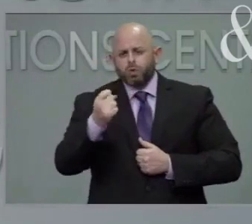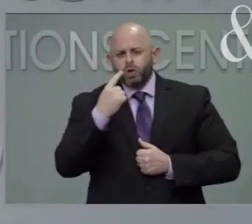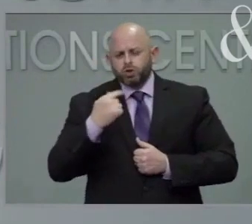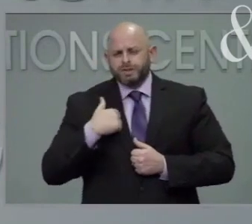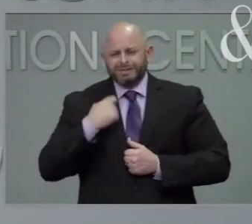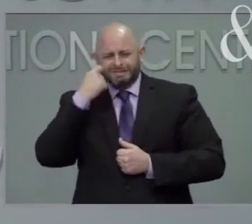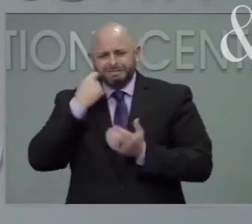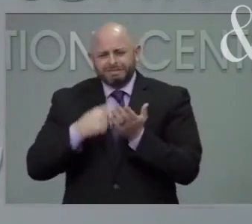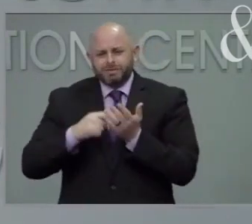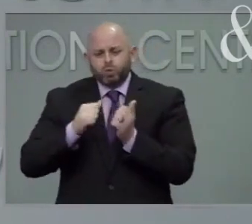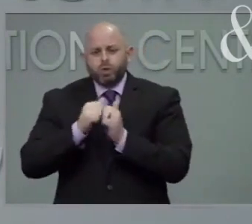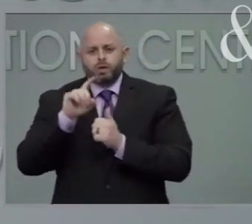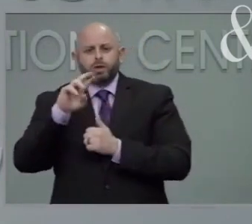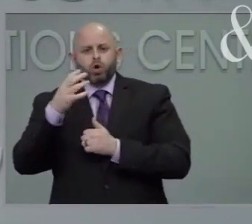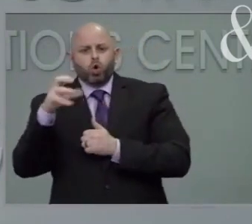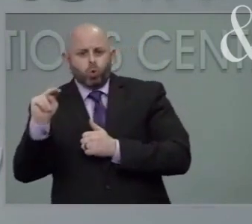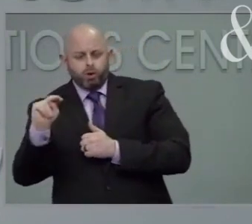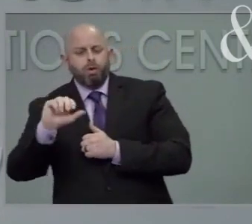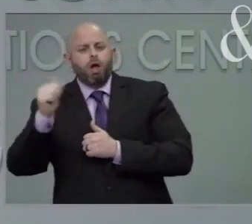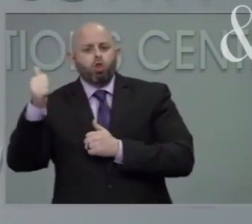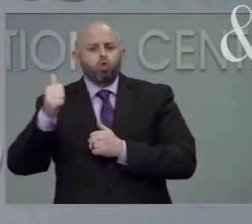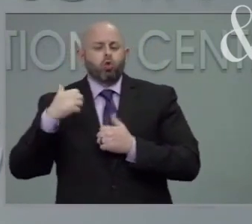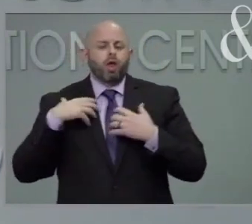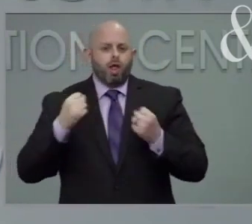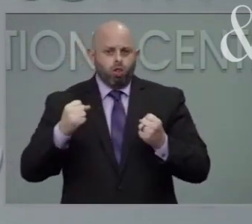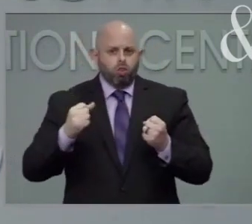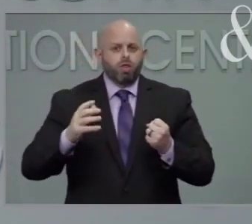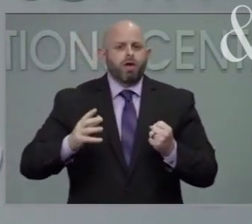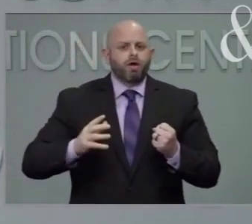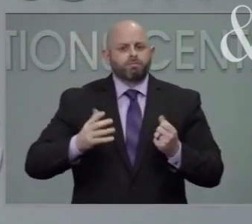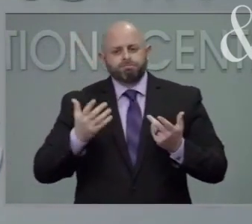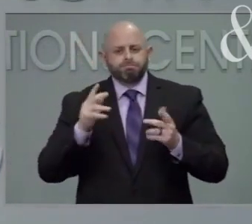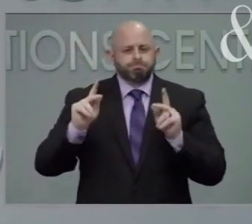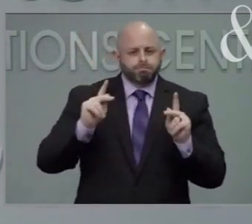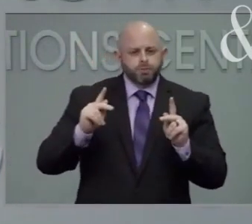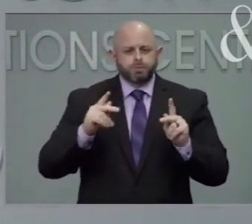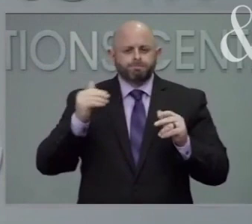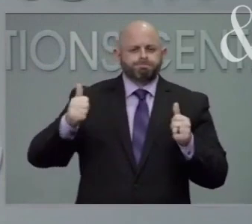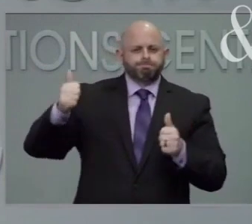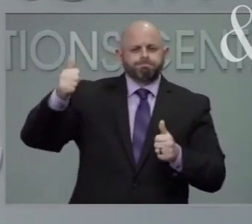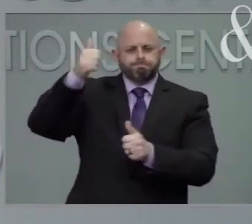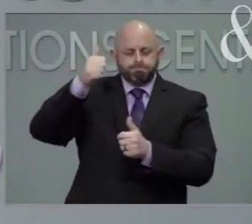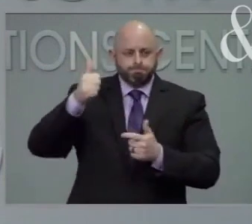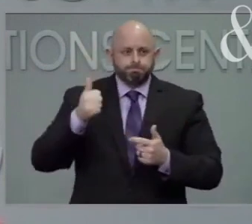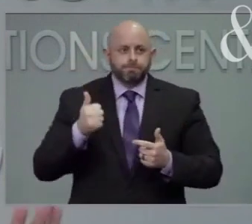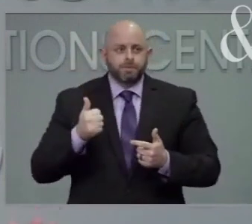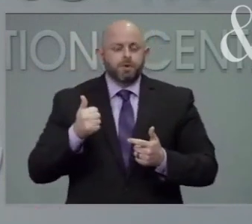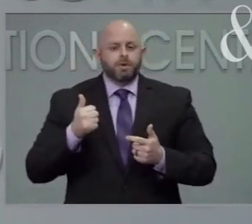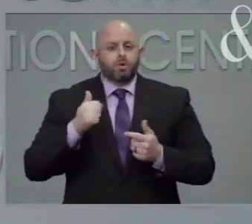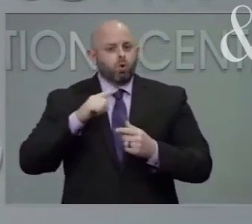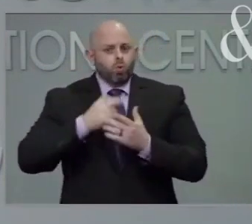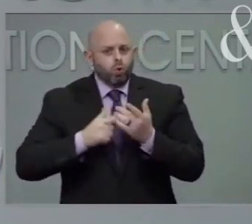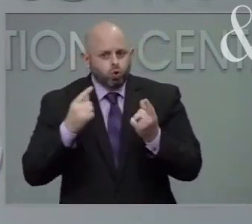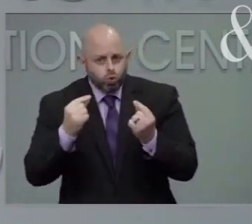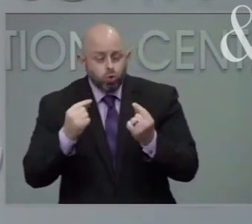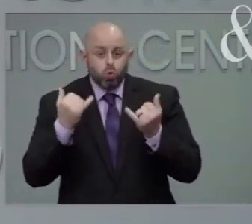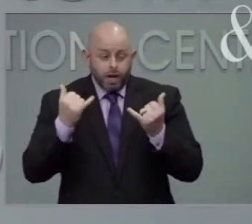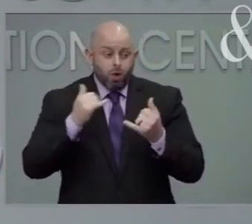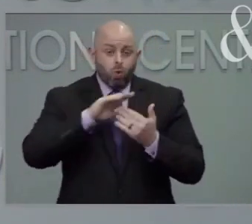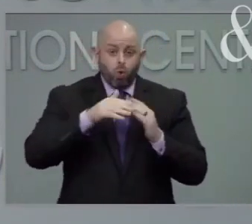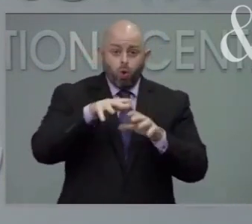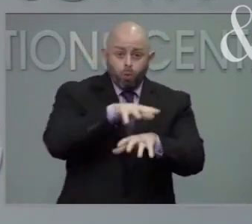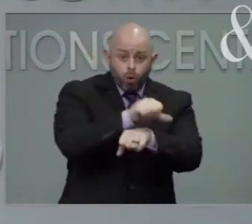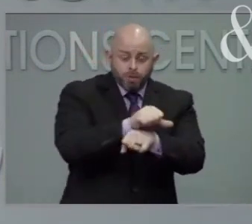Right now, all of our appointments for vaccines are filling up and people want them and we're reaching out to communities,